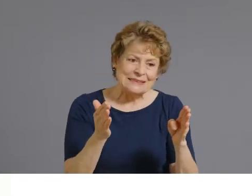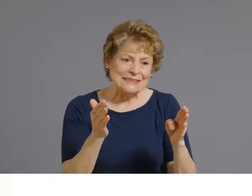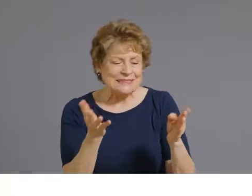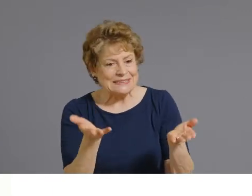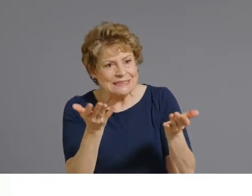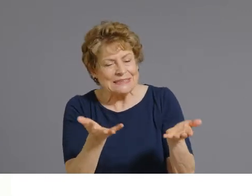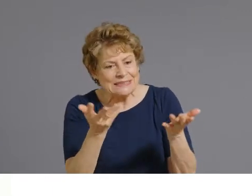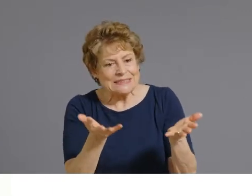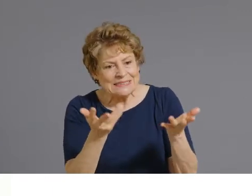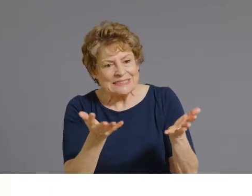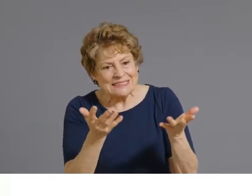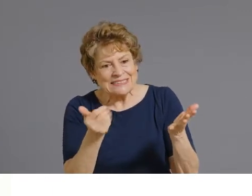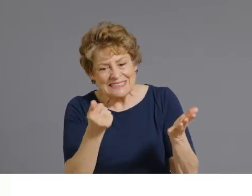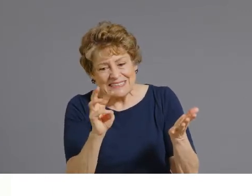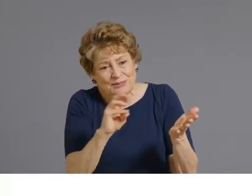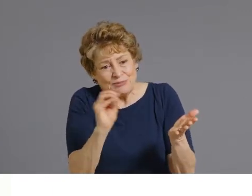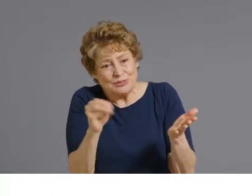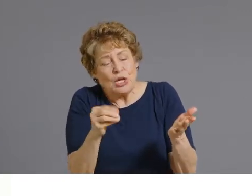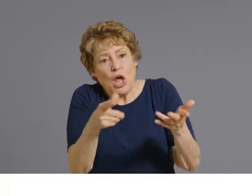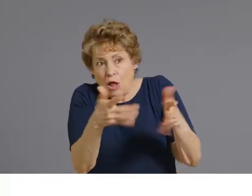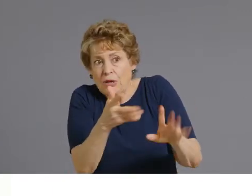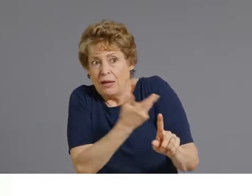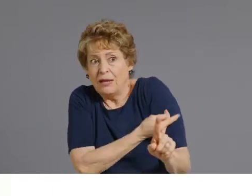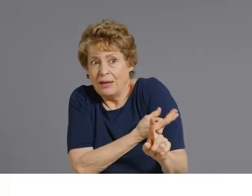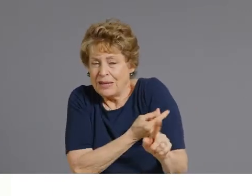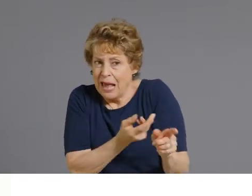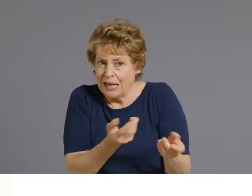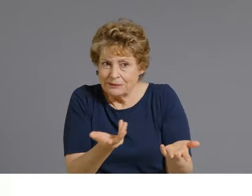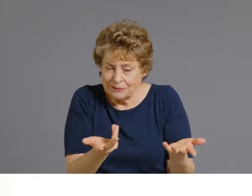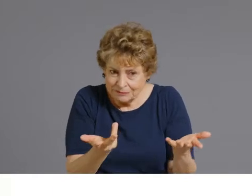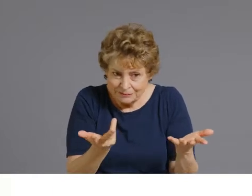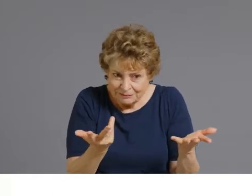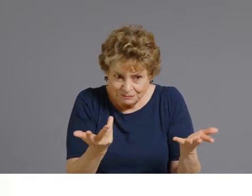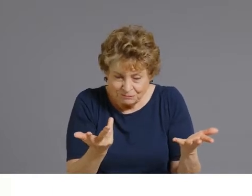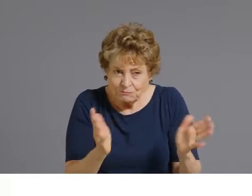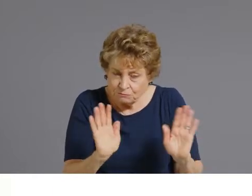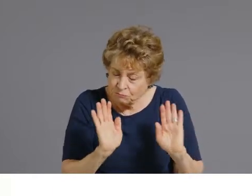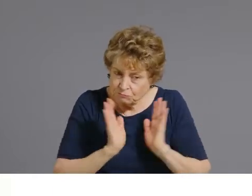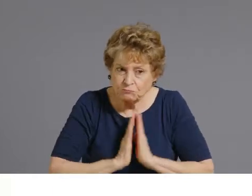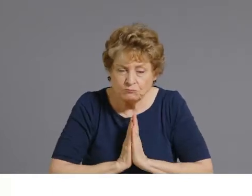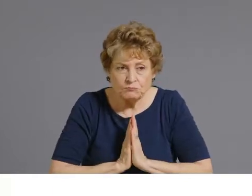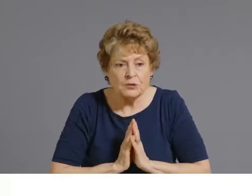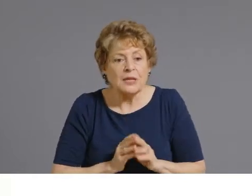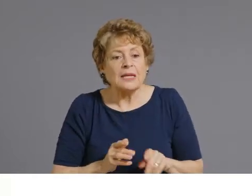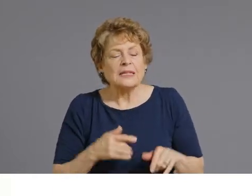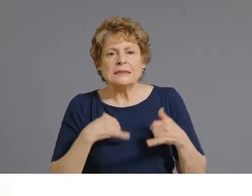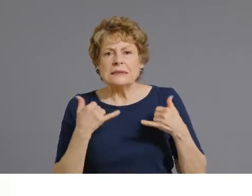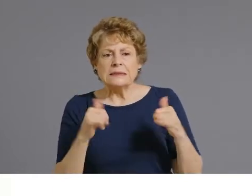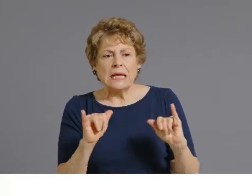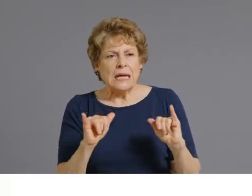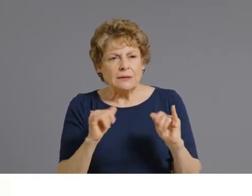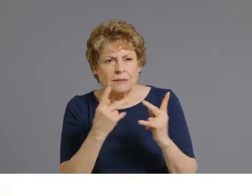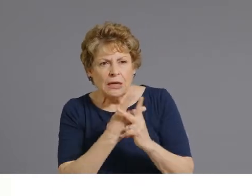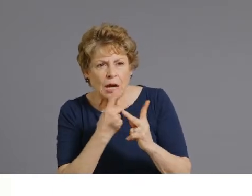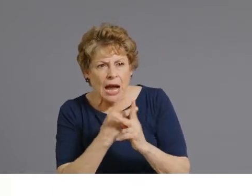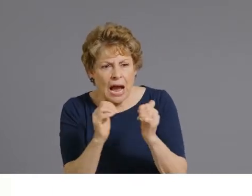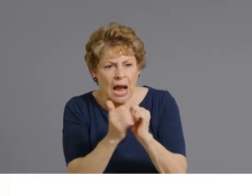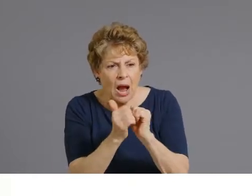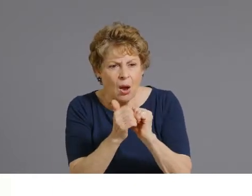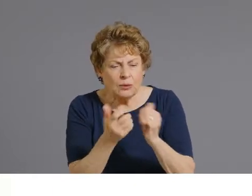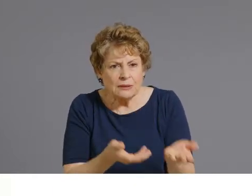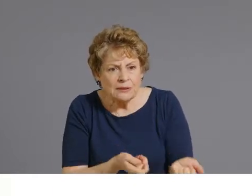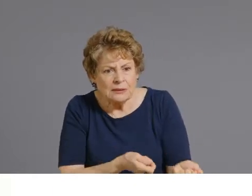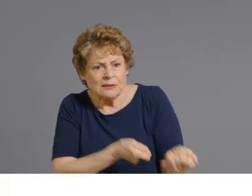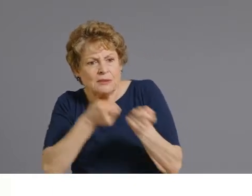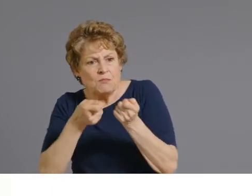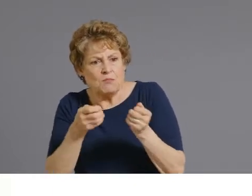16% of those have been vaccinated. We are working to expand opportunities for that age group